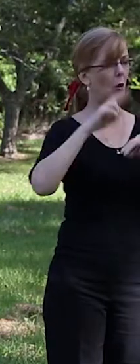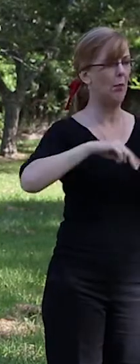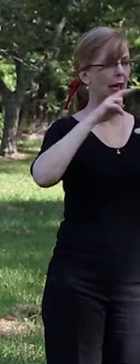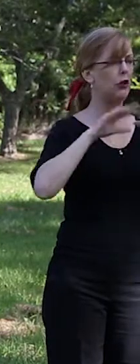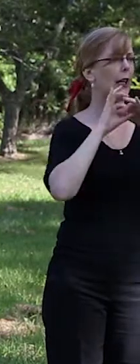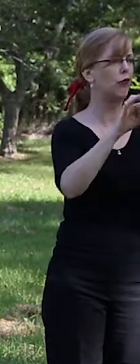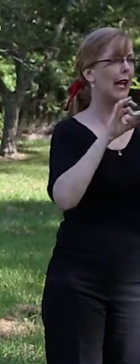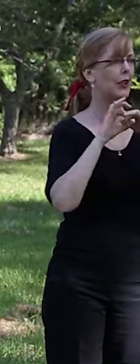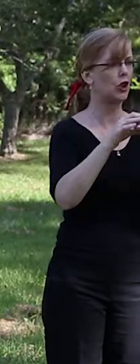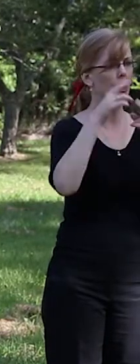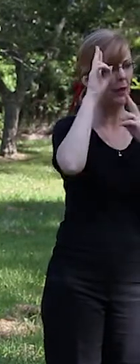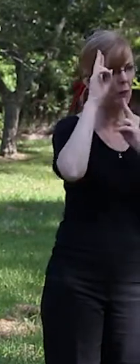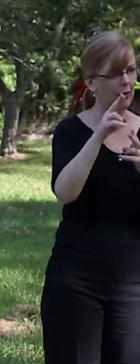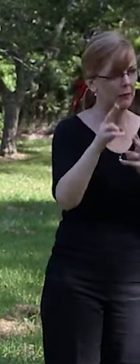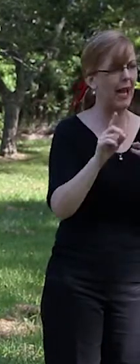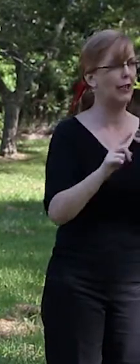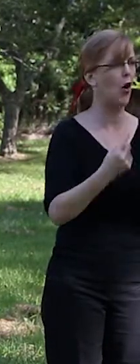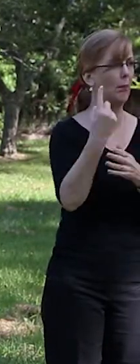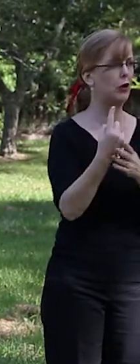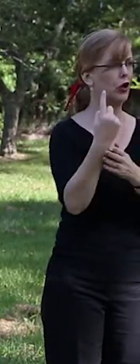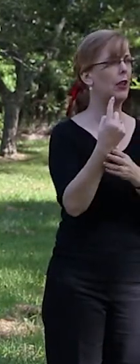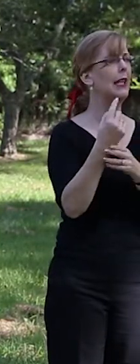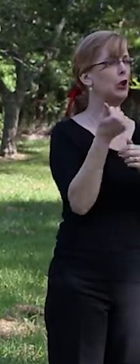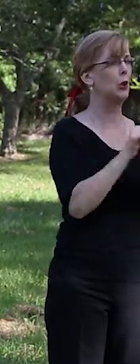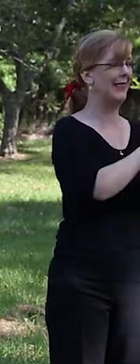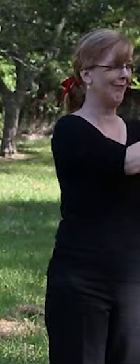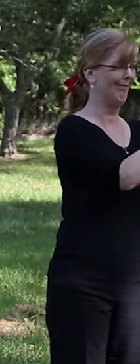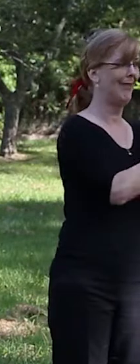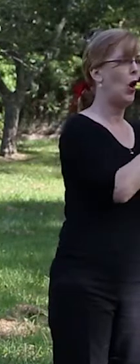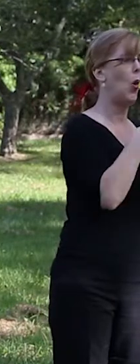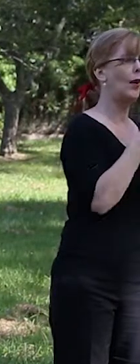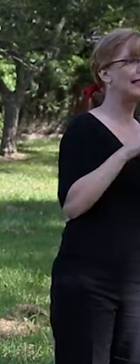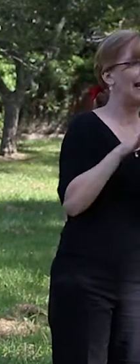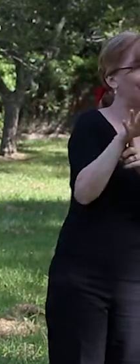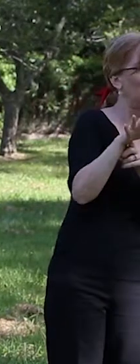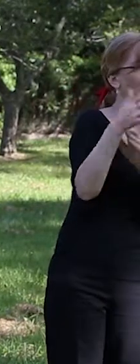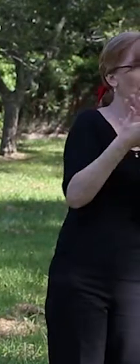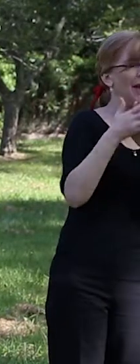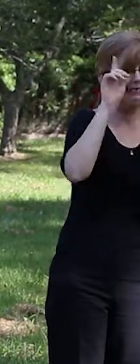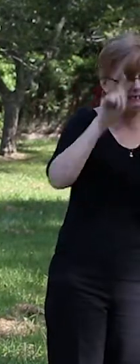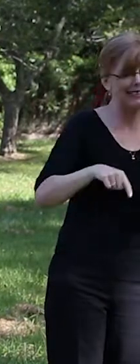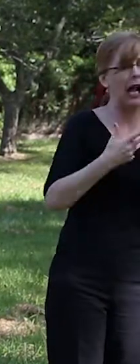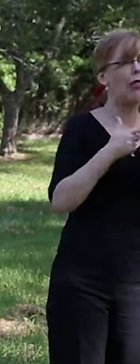respect and opportunities, and using the organisation's sphere of influence, that was the start of an organisation's RAP journey.